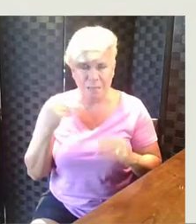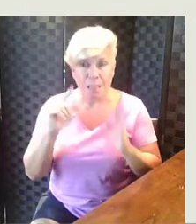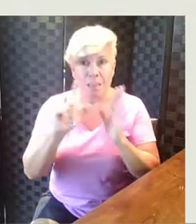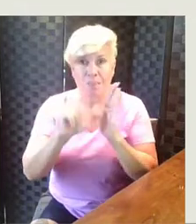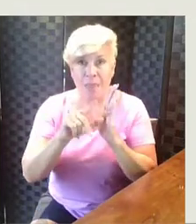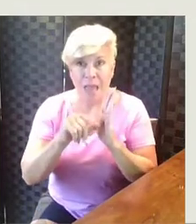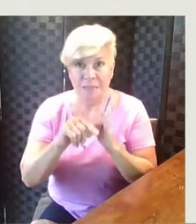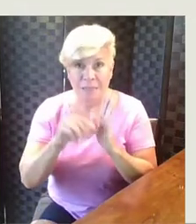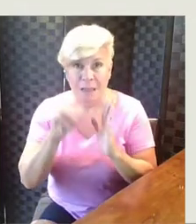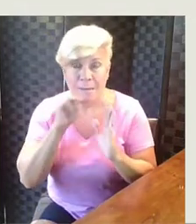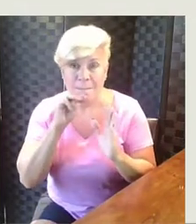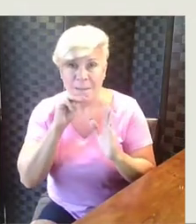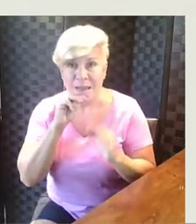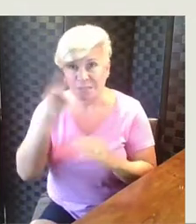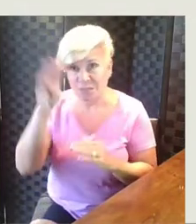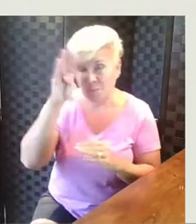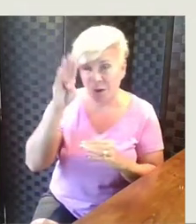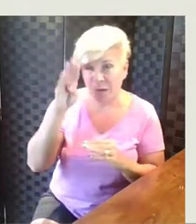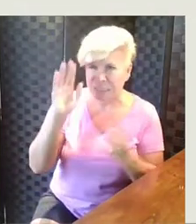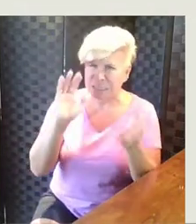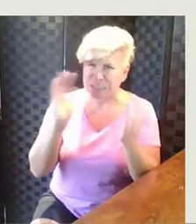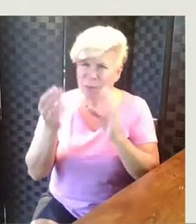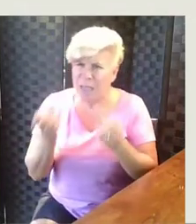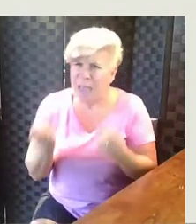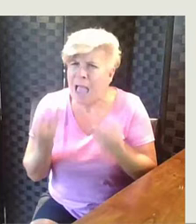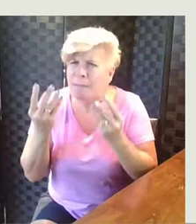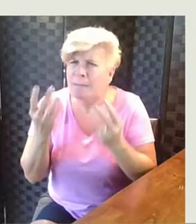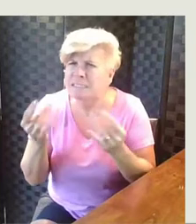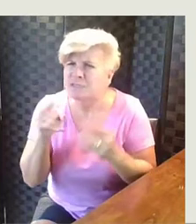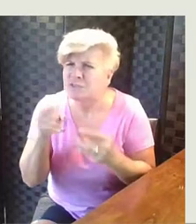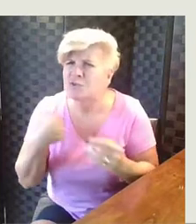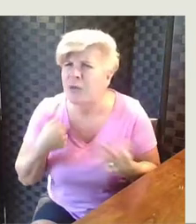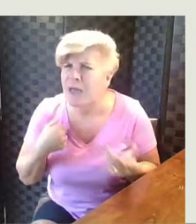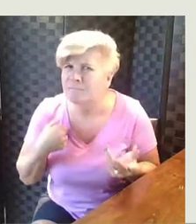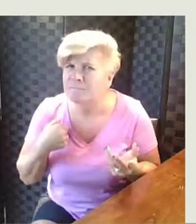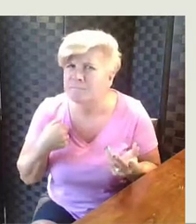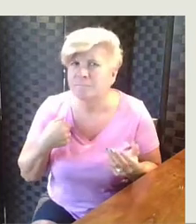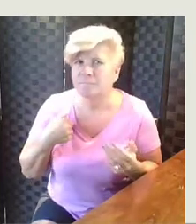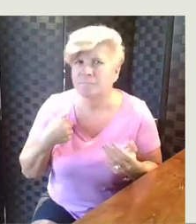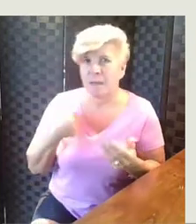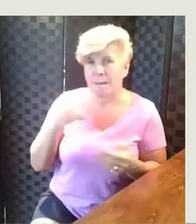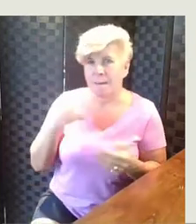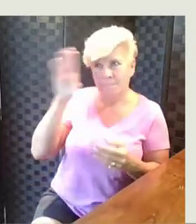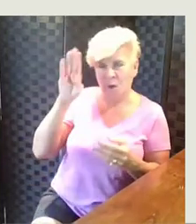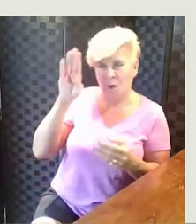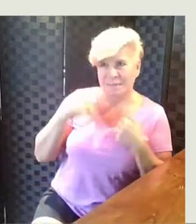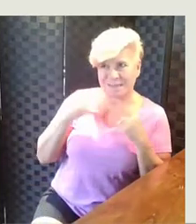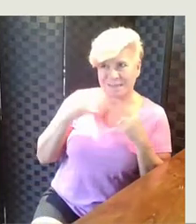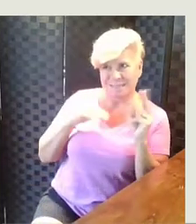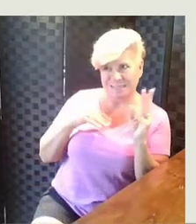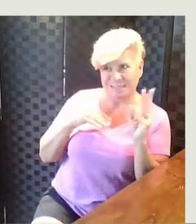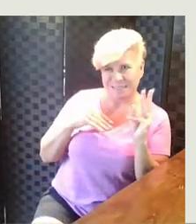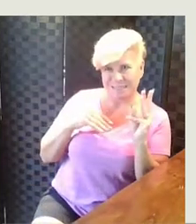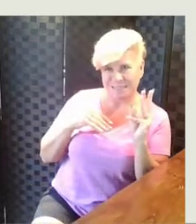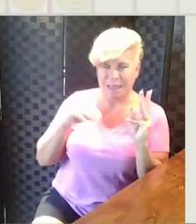Later, Maya and Brian decide to compare how many stickers they have. Brian has earned sixteen stickers, and Maya has